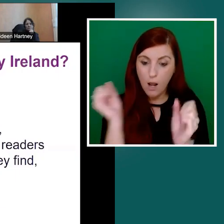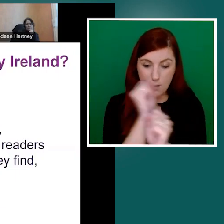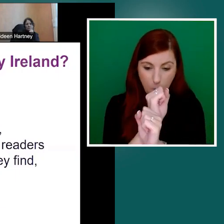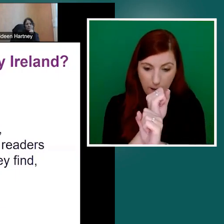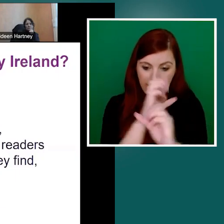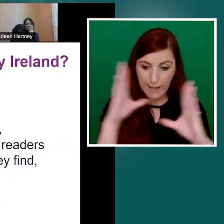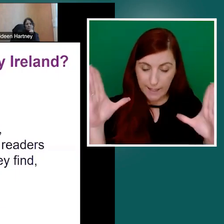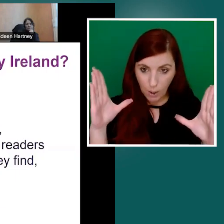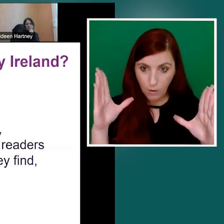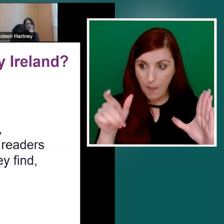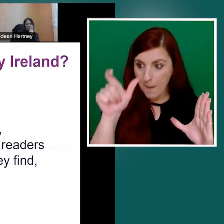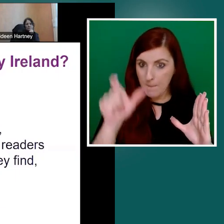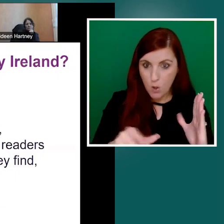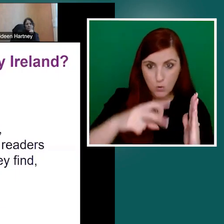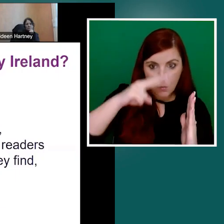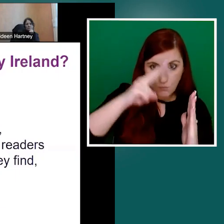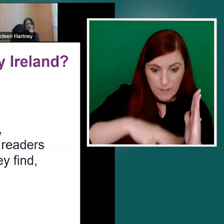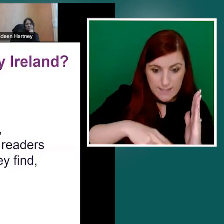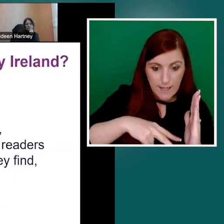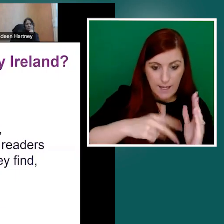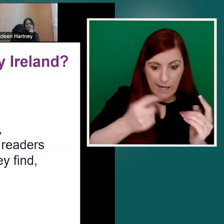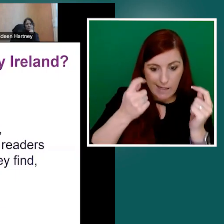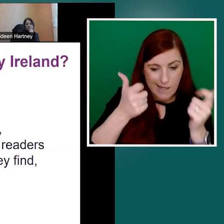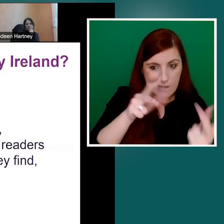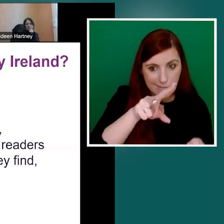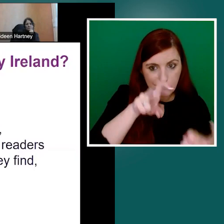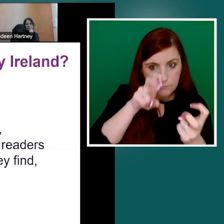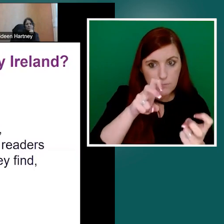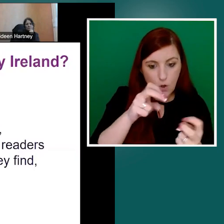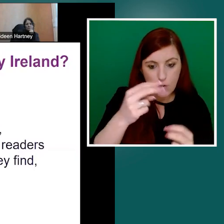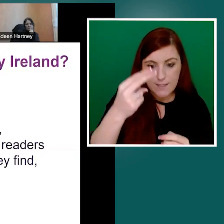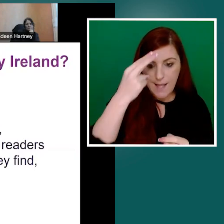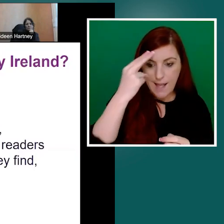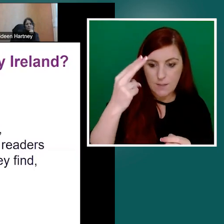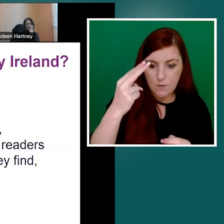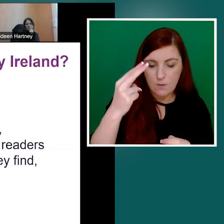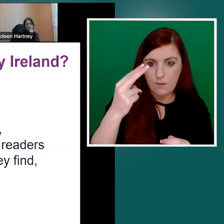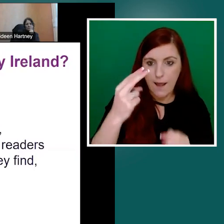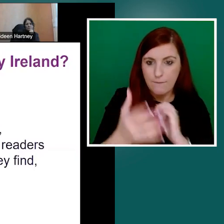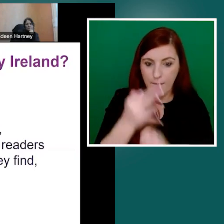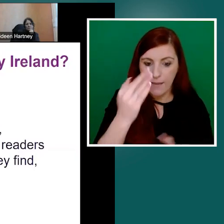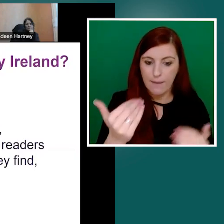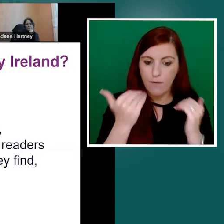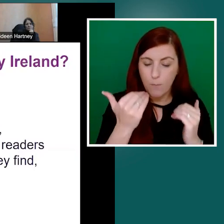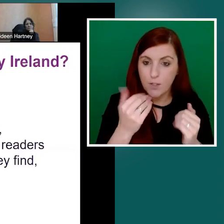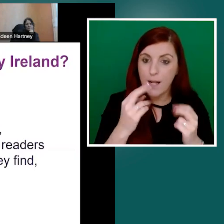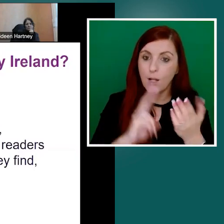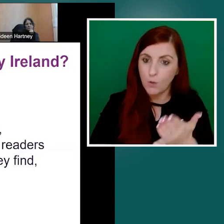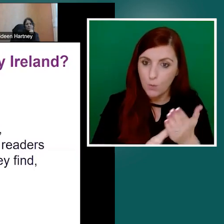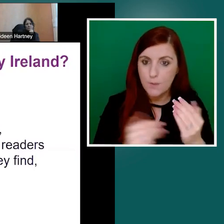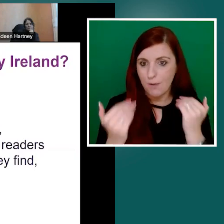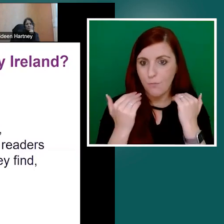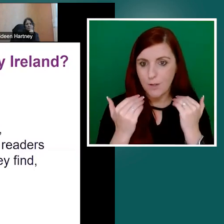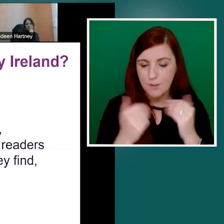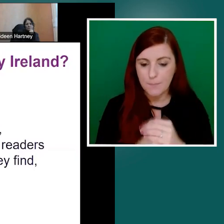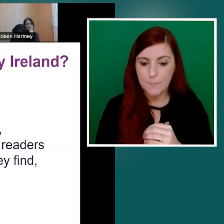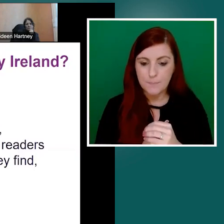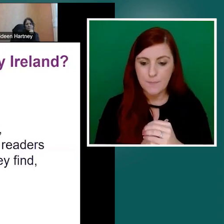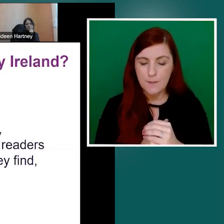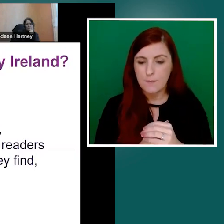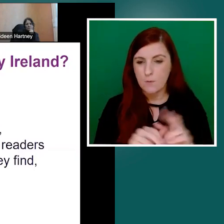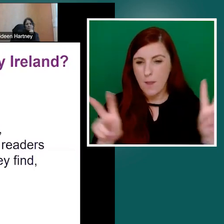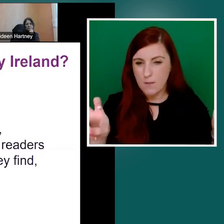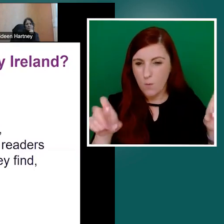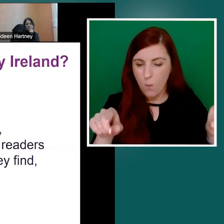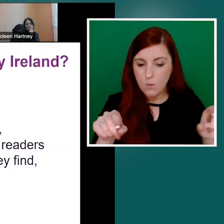understand what they need and use that information. So once again, as James mentioned, the accessibility, the understanding and the using is